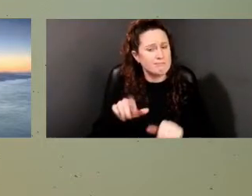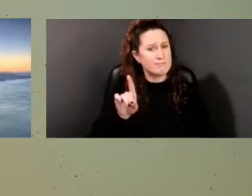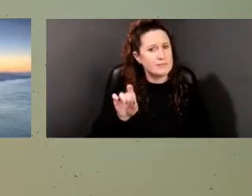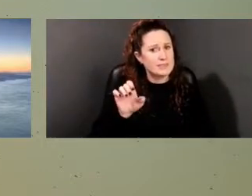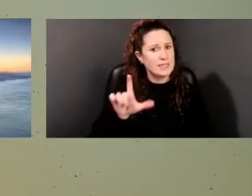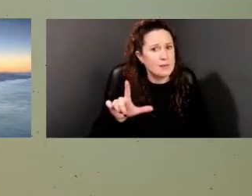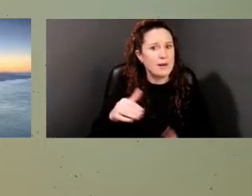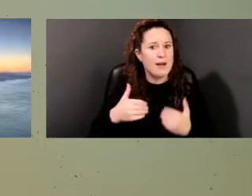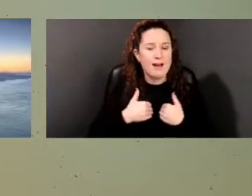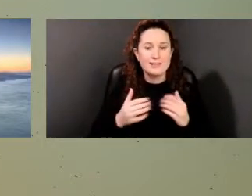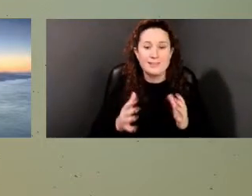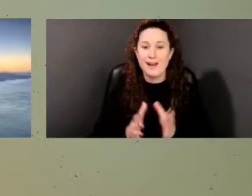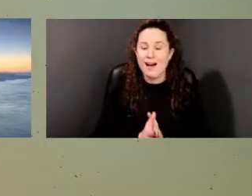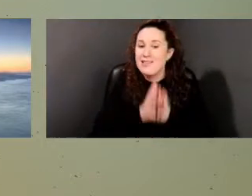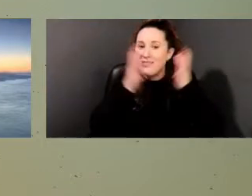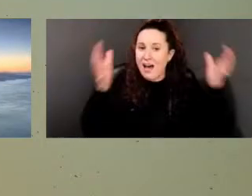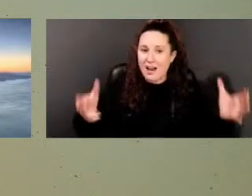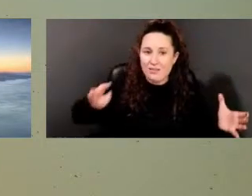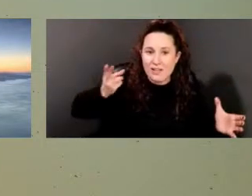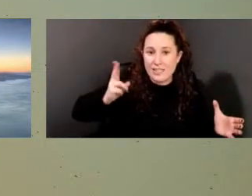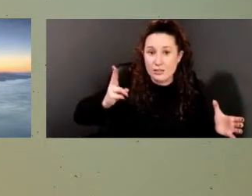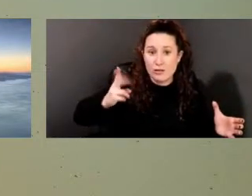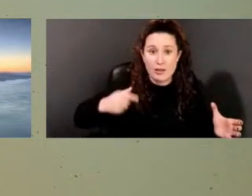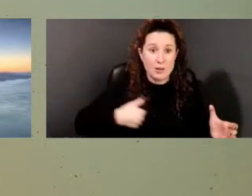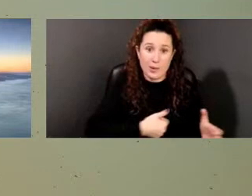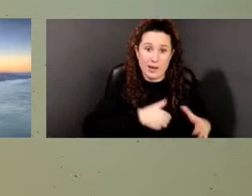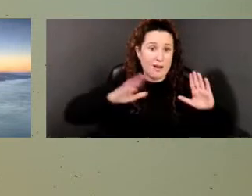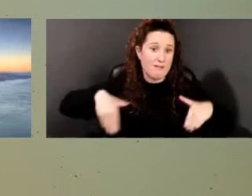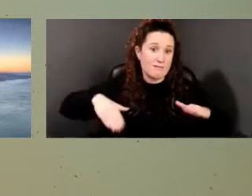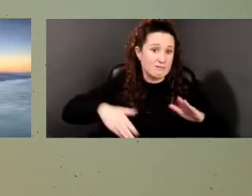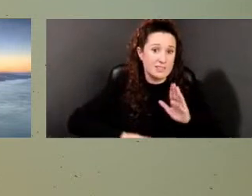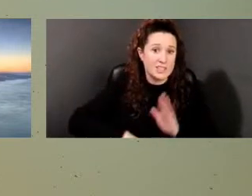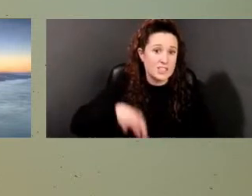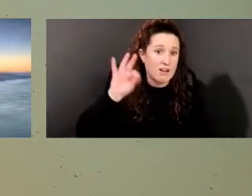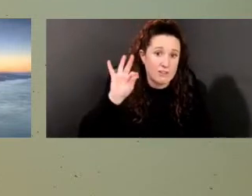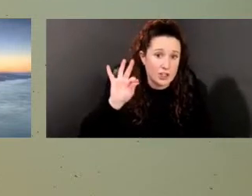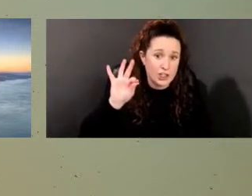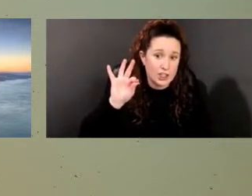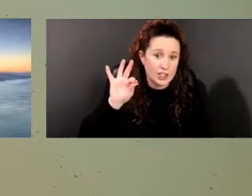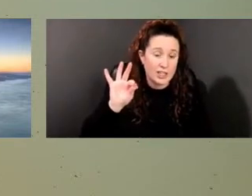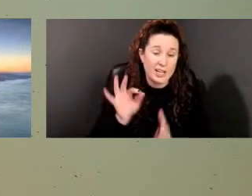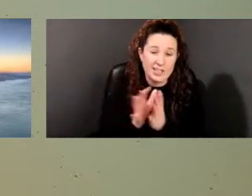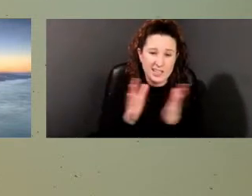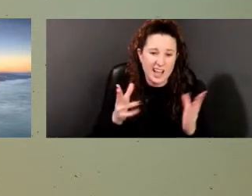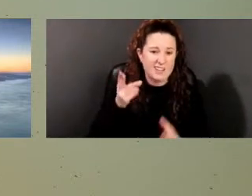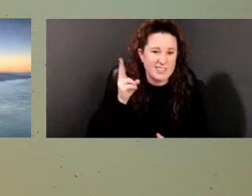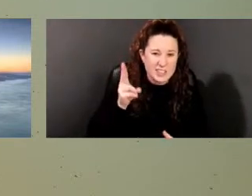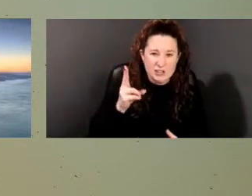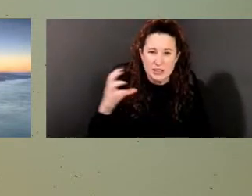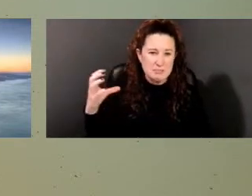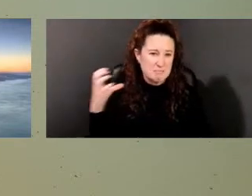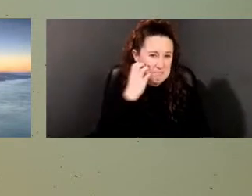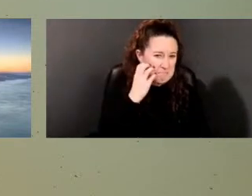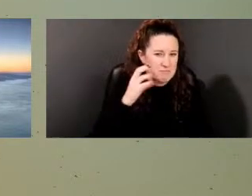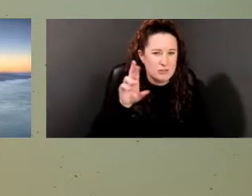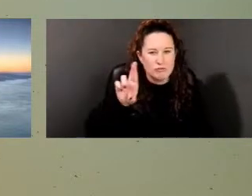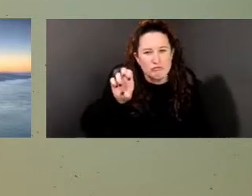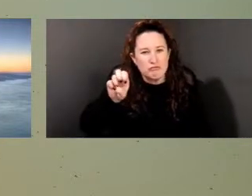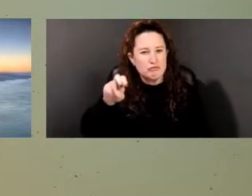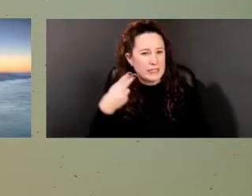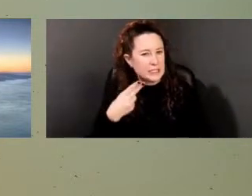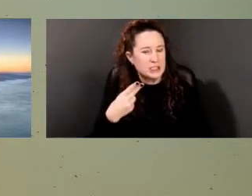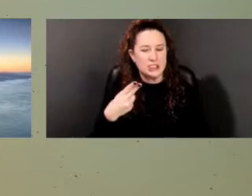untold, undiscovered history. Probably a lot of undiscovered rich history, um, that, that will